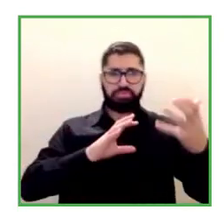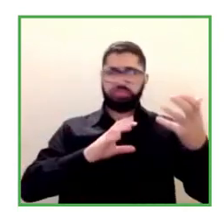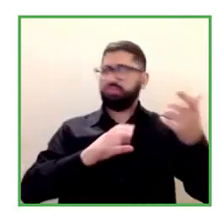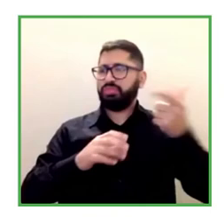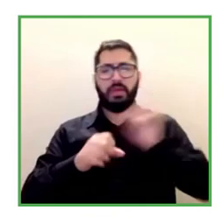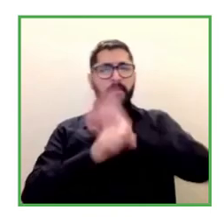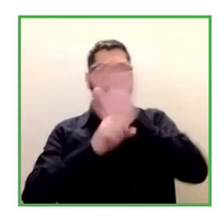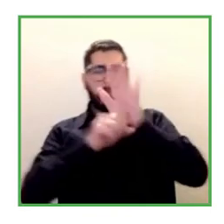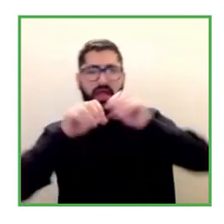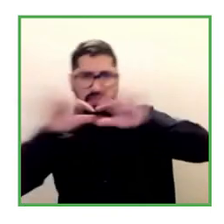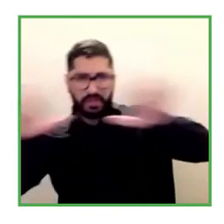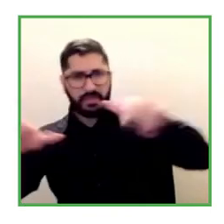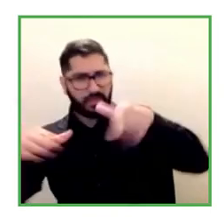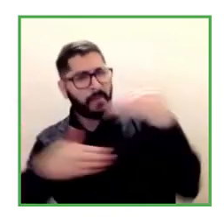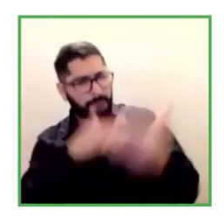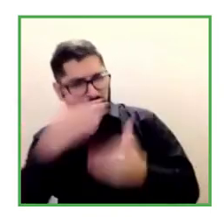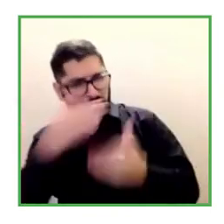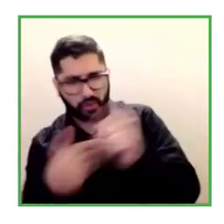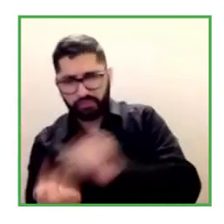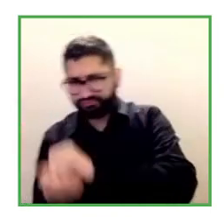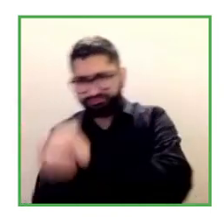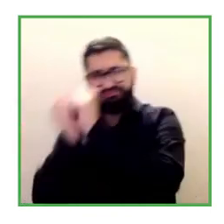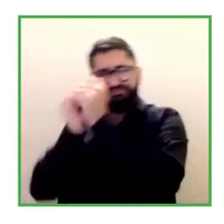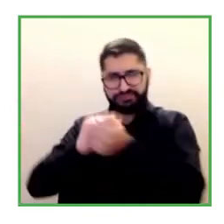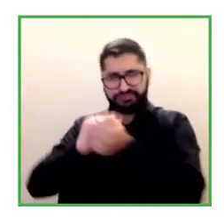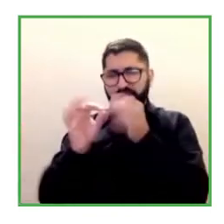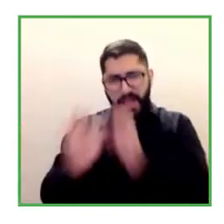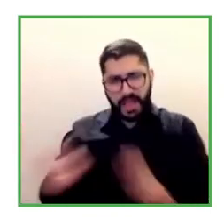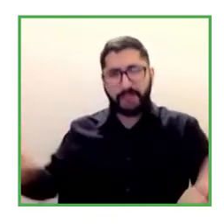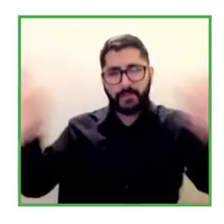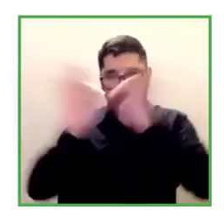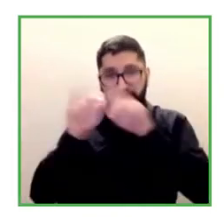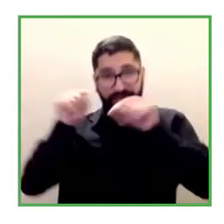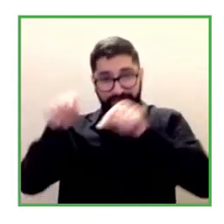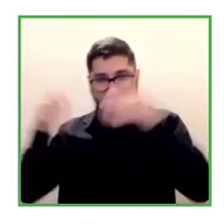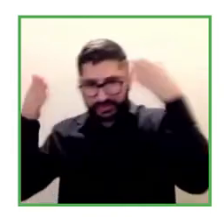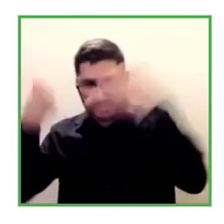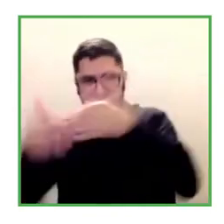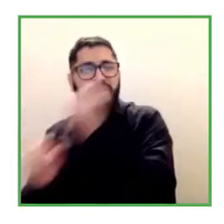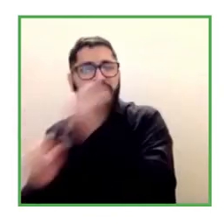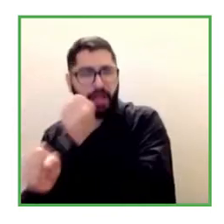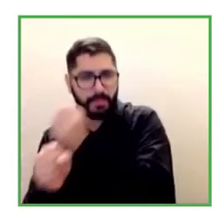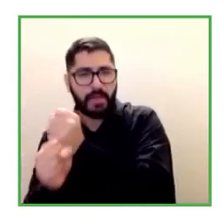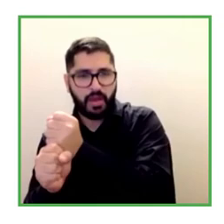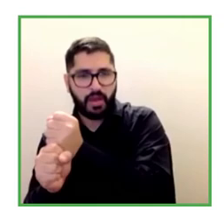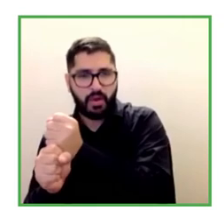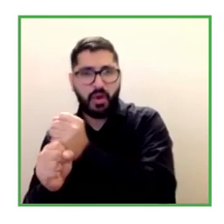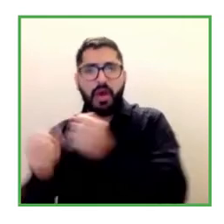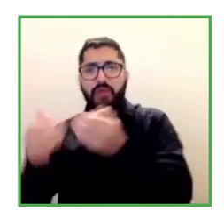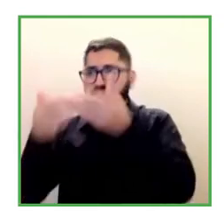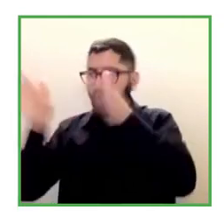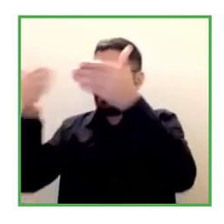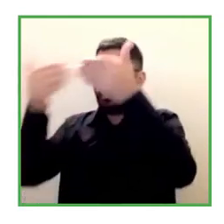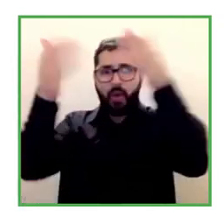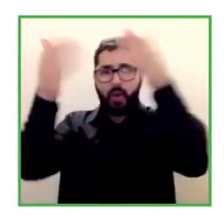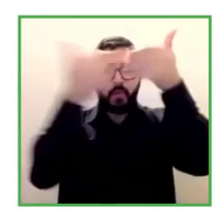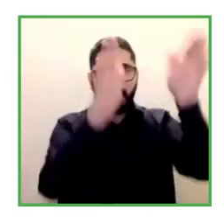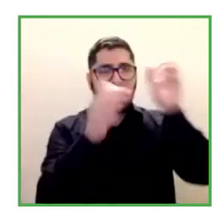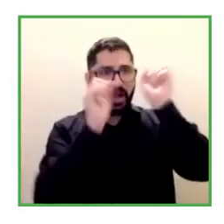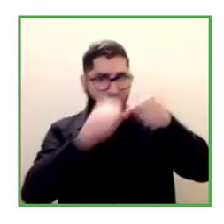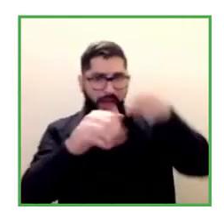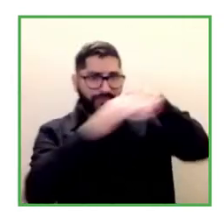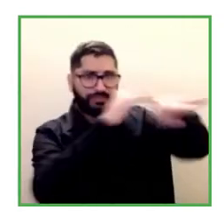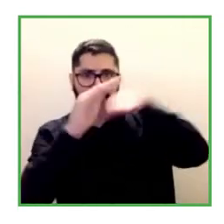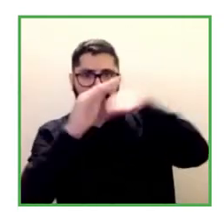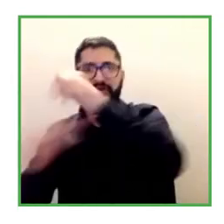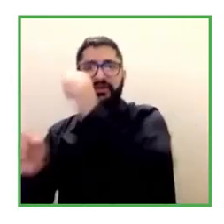-sabotage inclusion process is very important and from there rehabilitation programs are the support the works